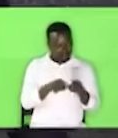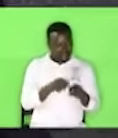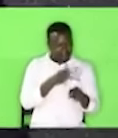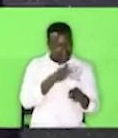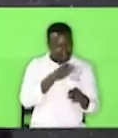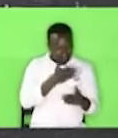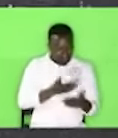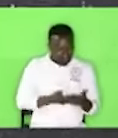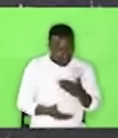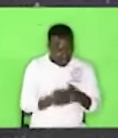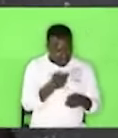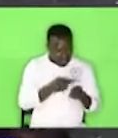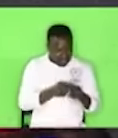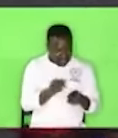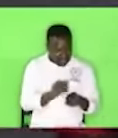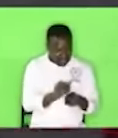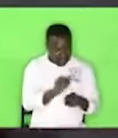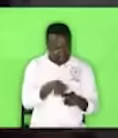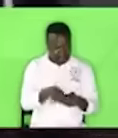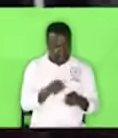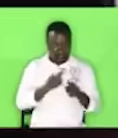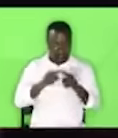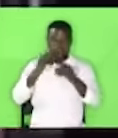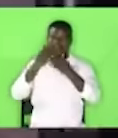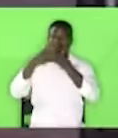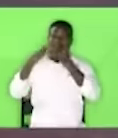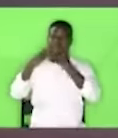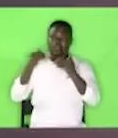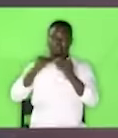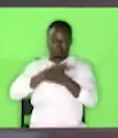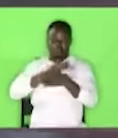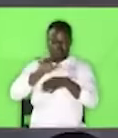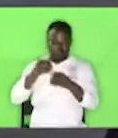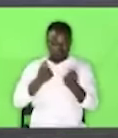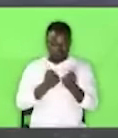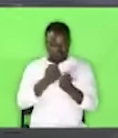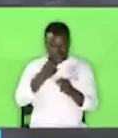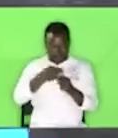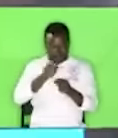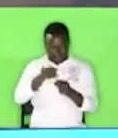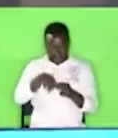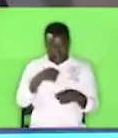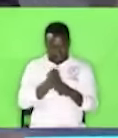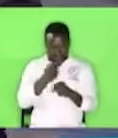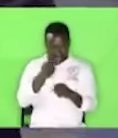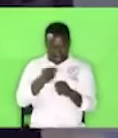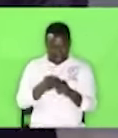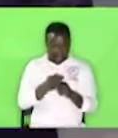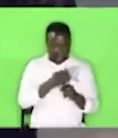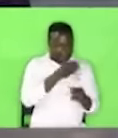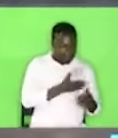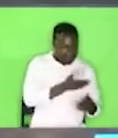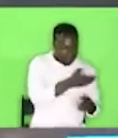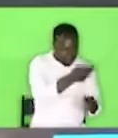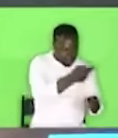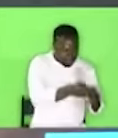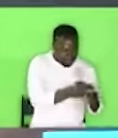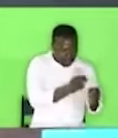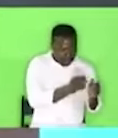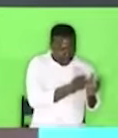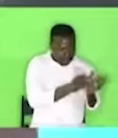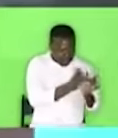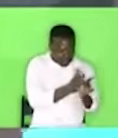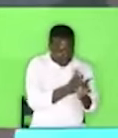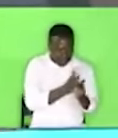but now the whole heaven backs that name it makes that name different when that name knocks at your